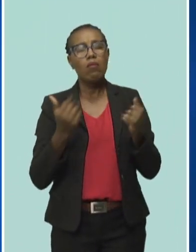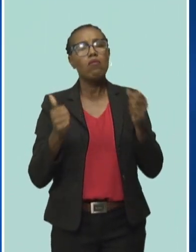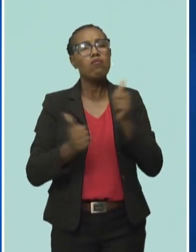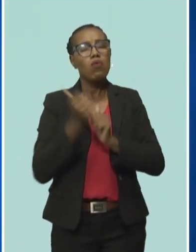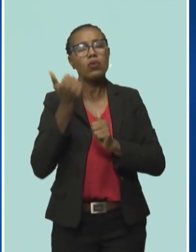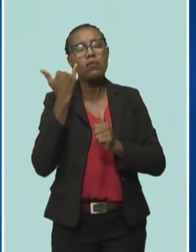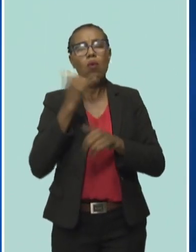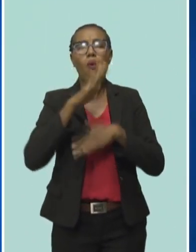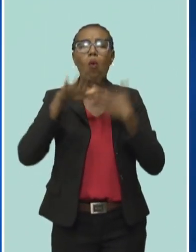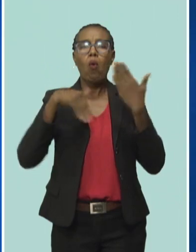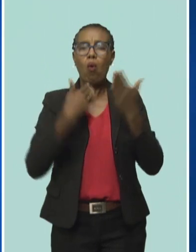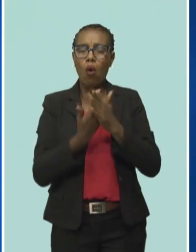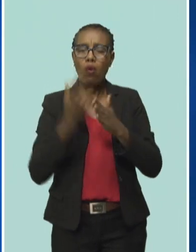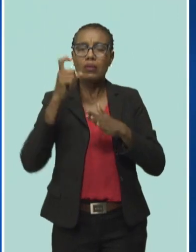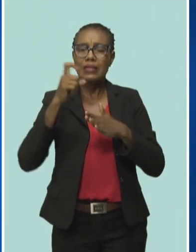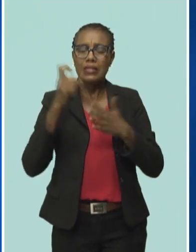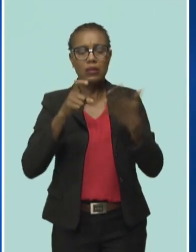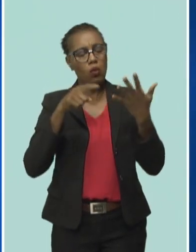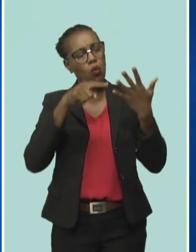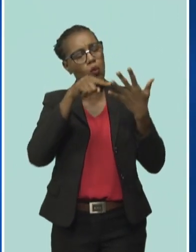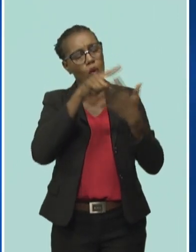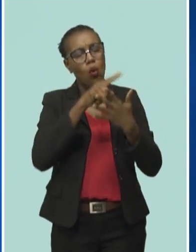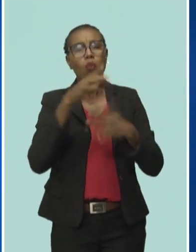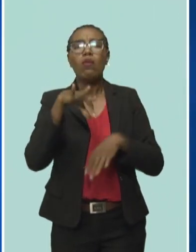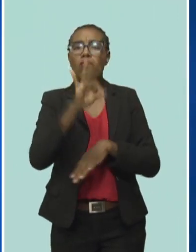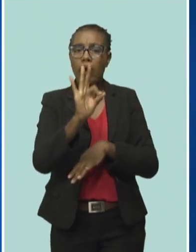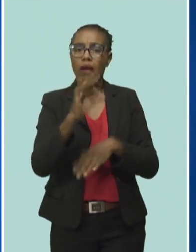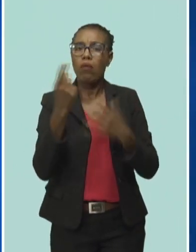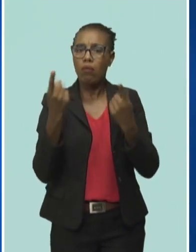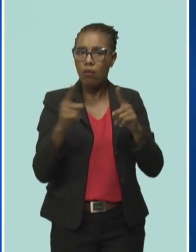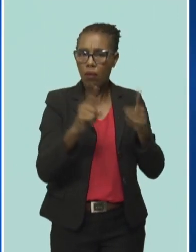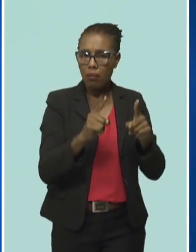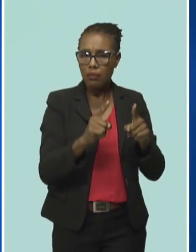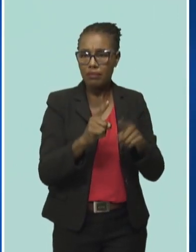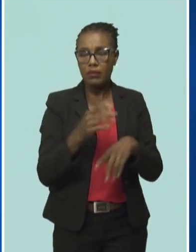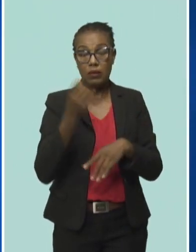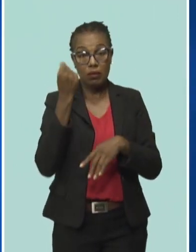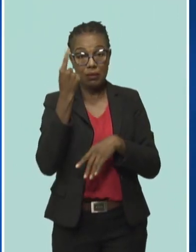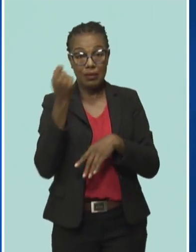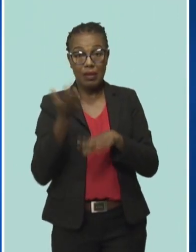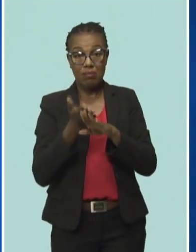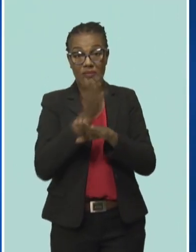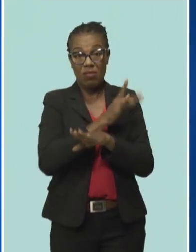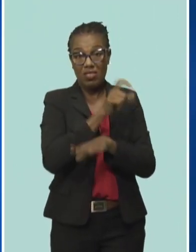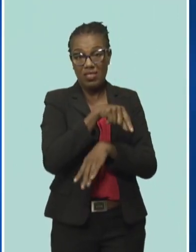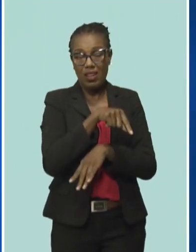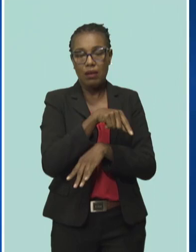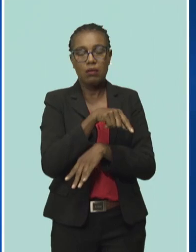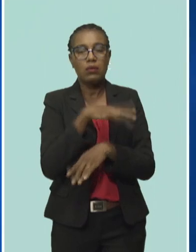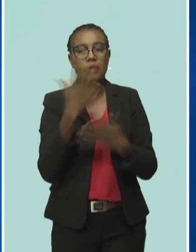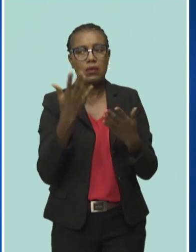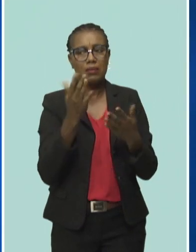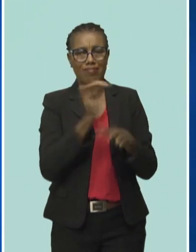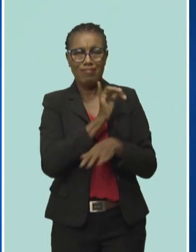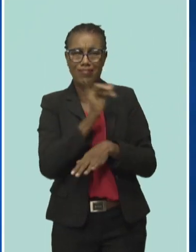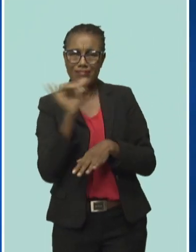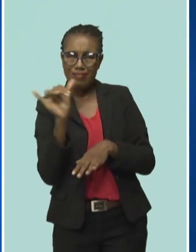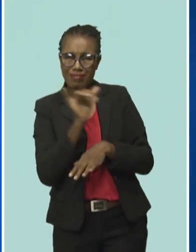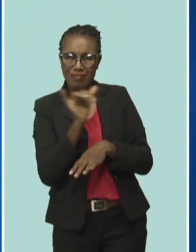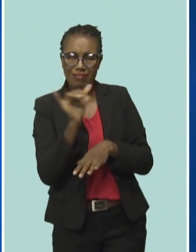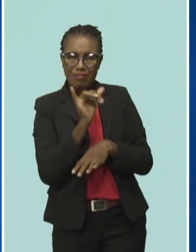outstanding actions that we identified. On that occasion I have to say we had a similar contribution